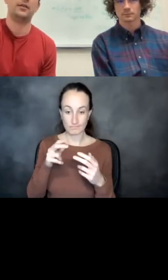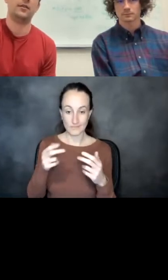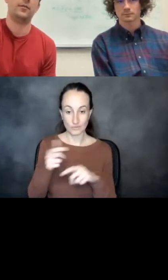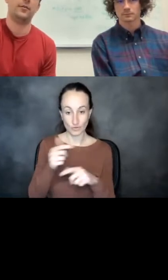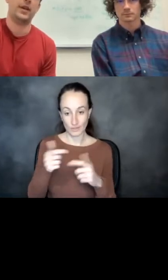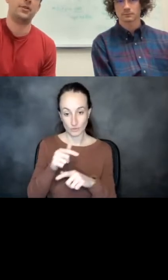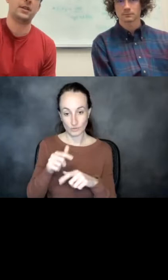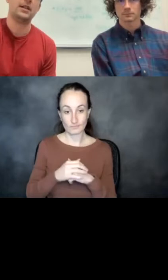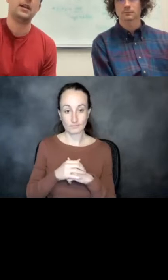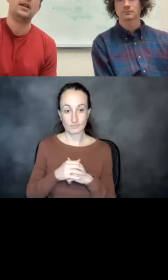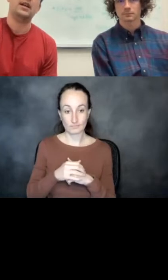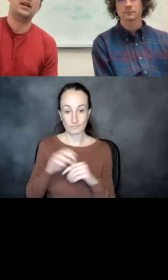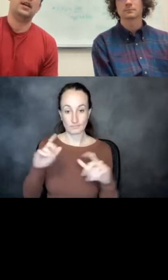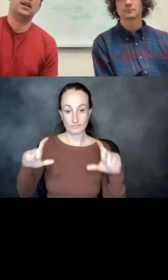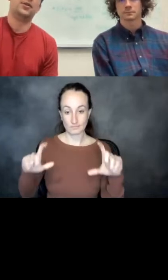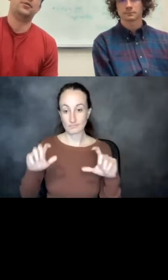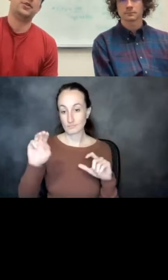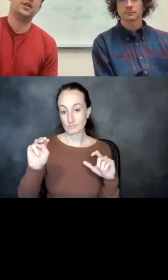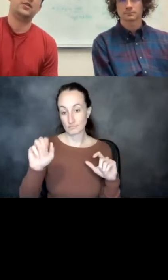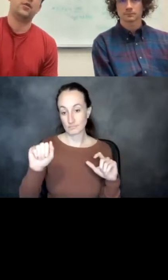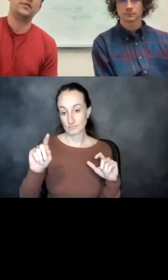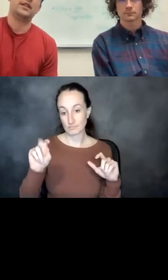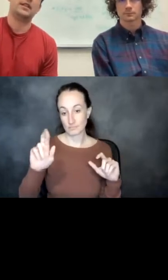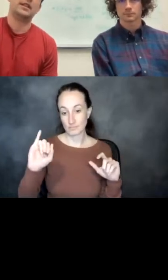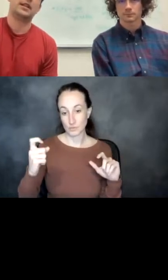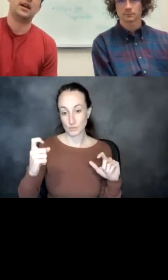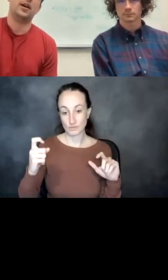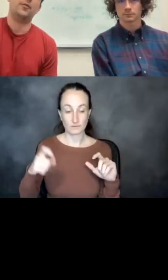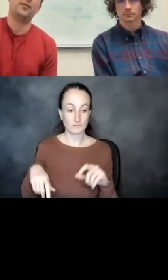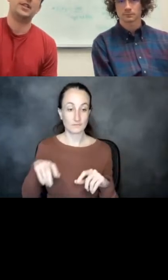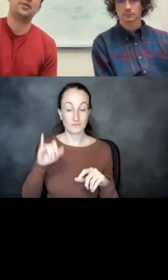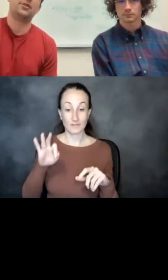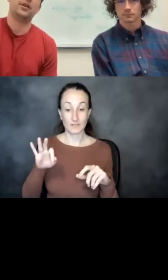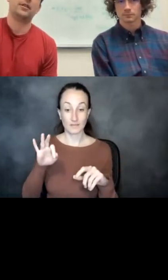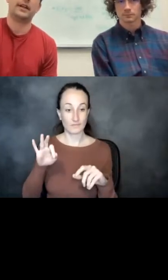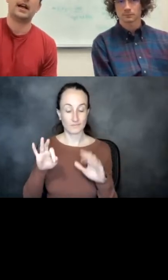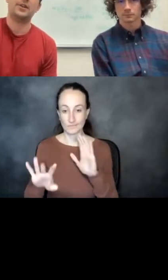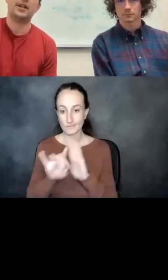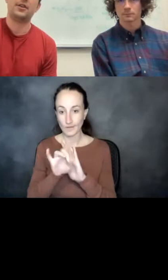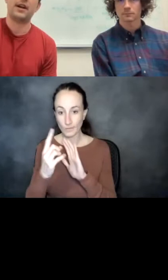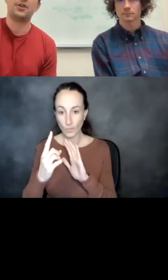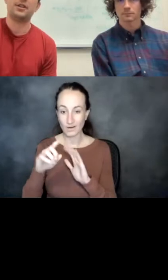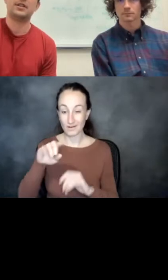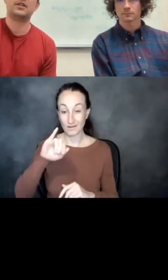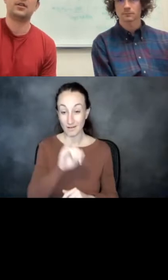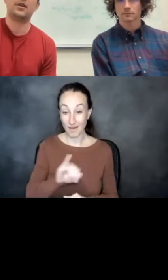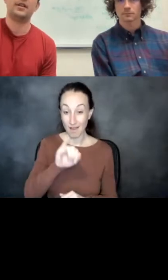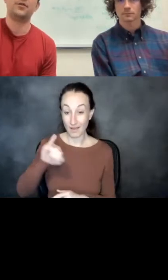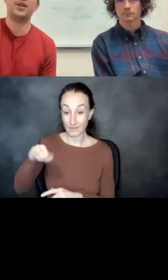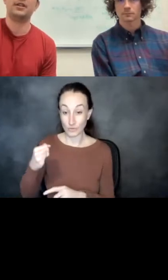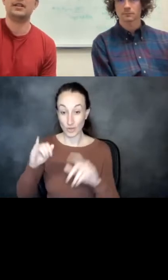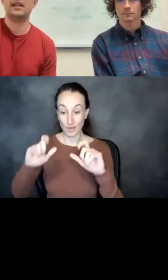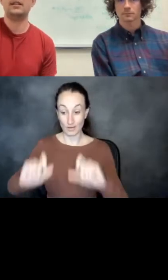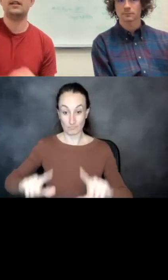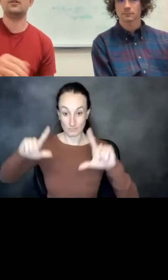interaction matrix, if you zoom into one of these particular IJ interactions, the